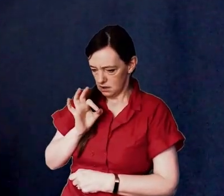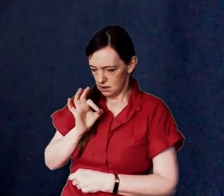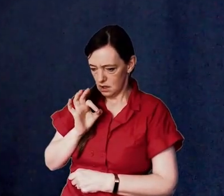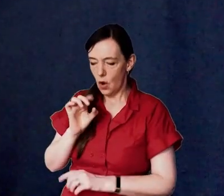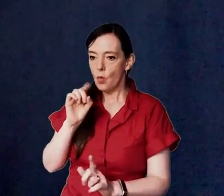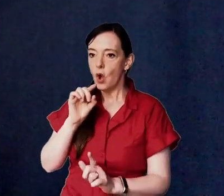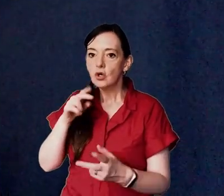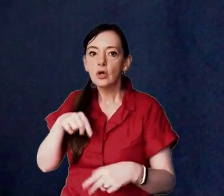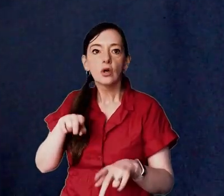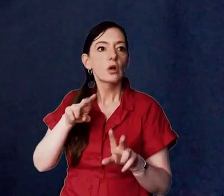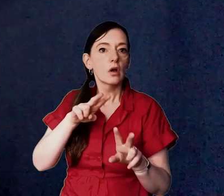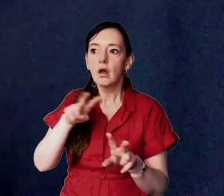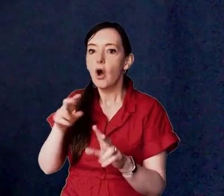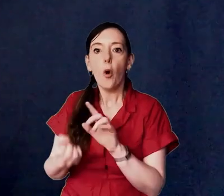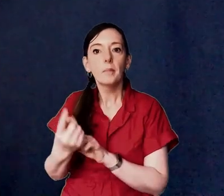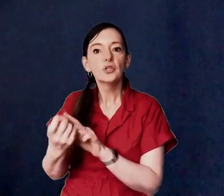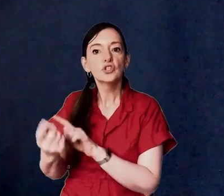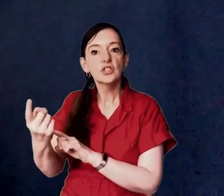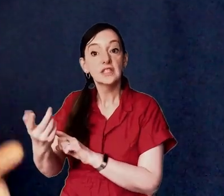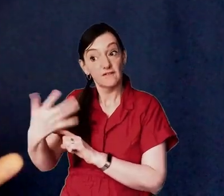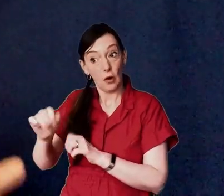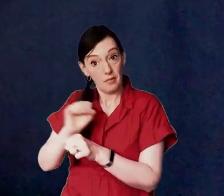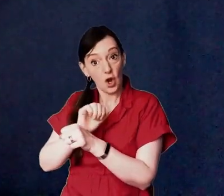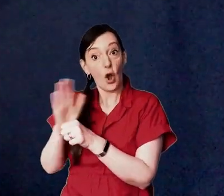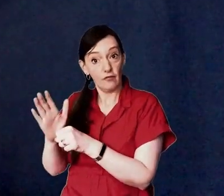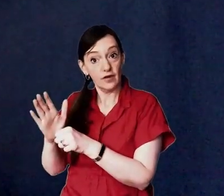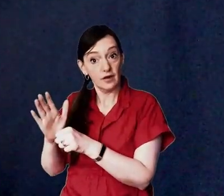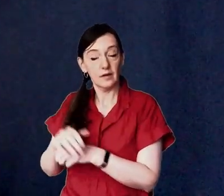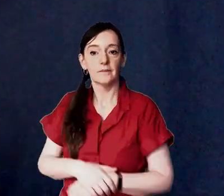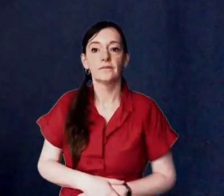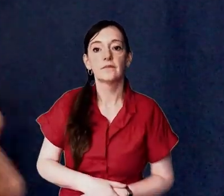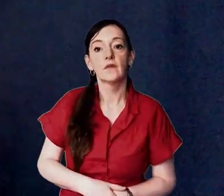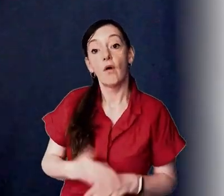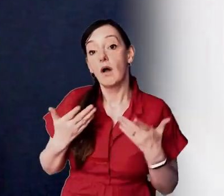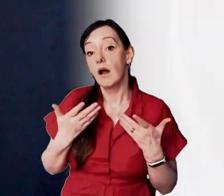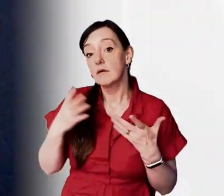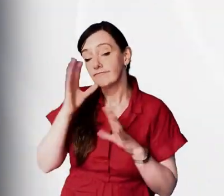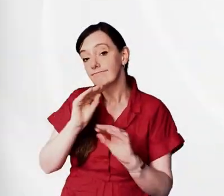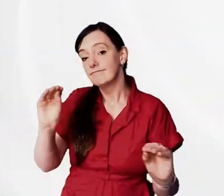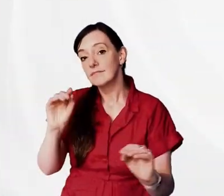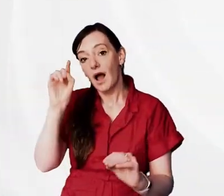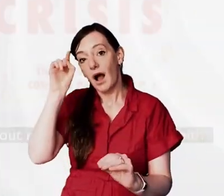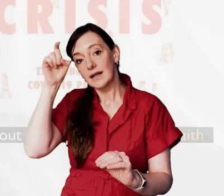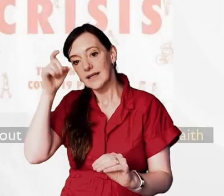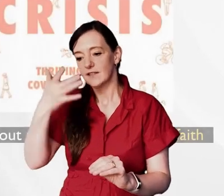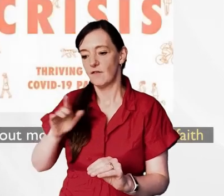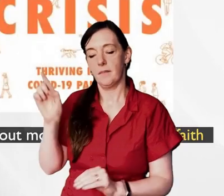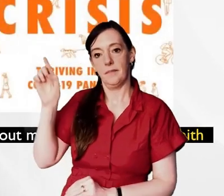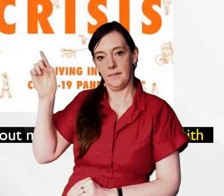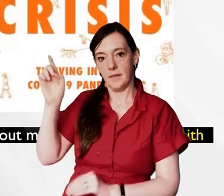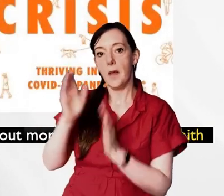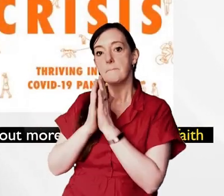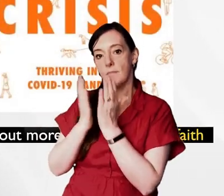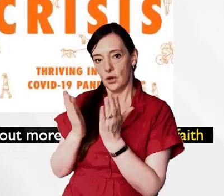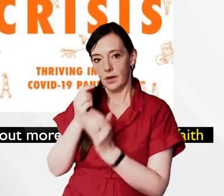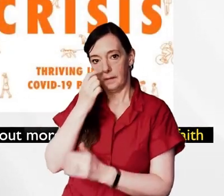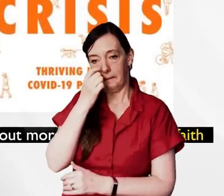created by covet 19 uh for evangelism and i i think there are let me share some ideas drawn in part from healthy faith